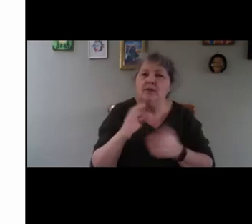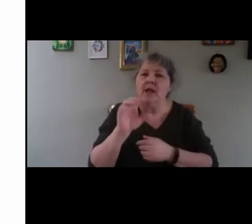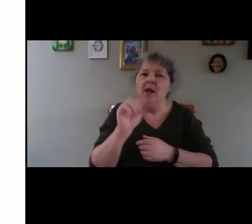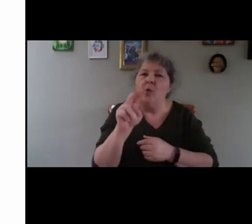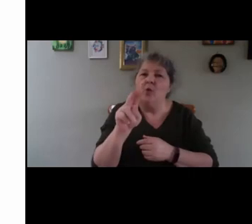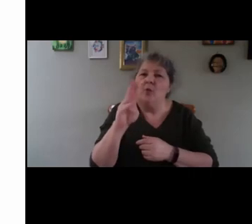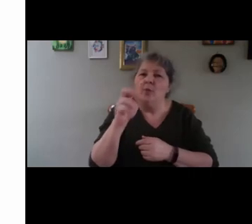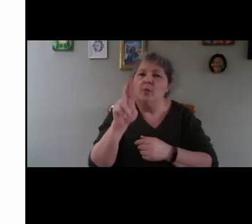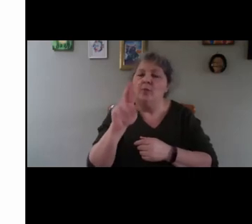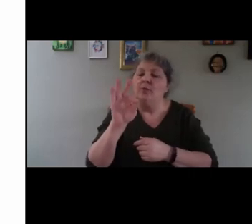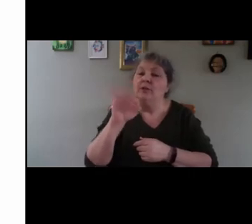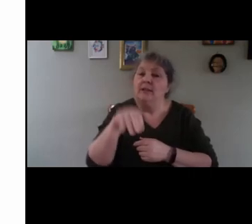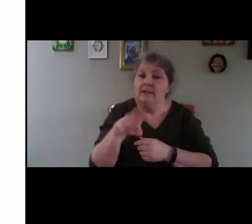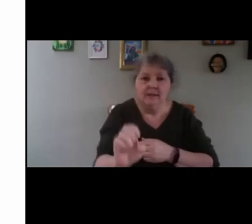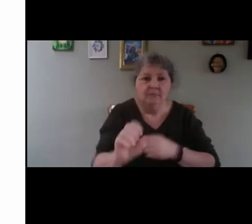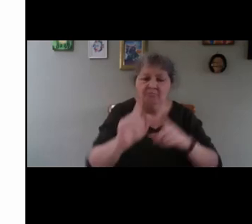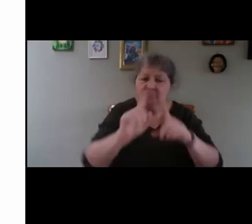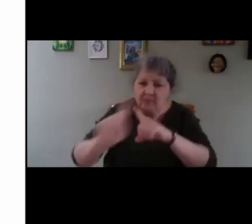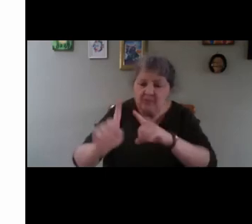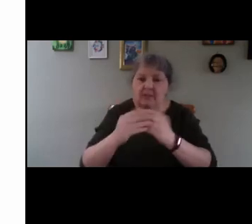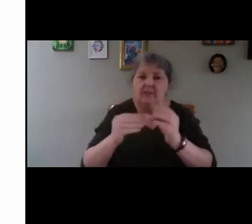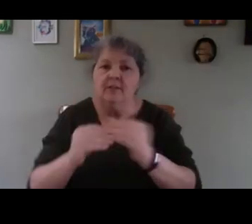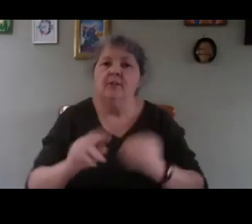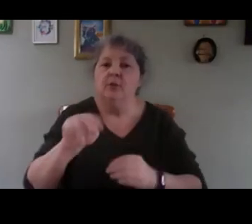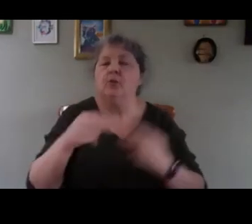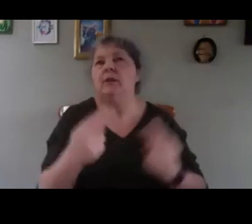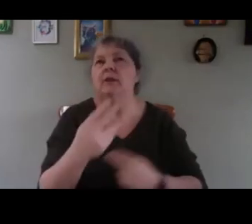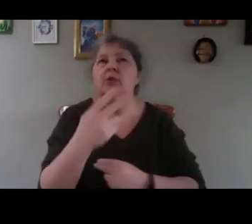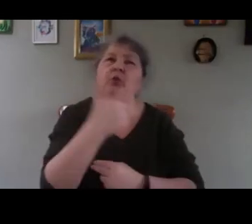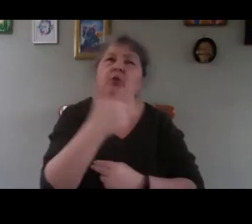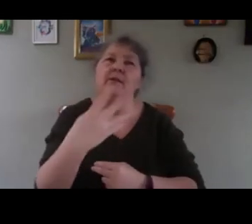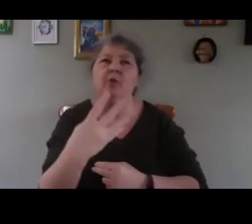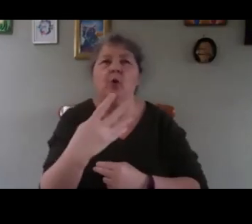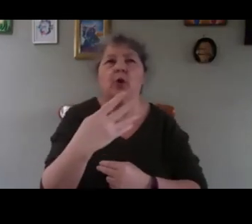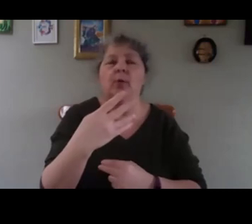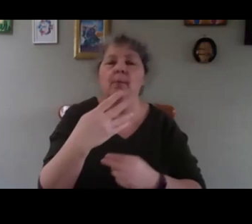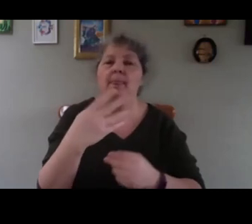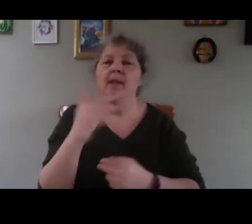22, 24 degrees to germinate well. It's very hot.